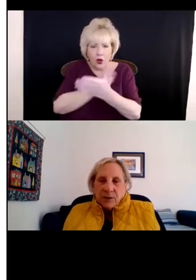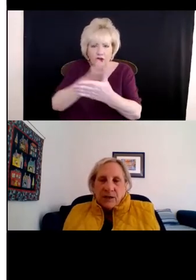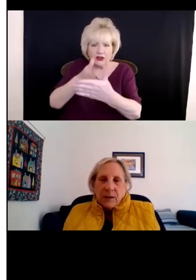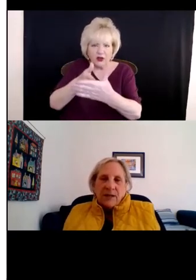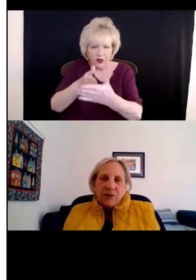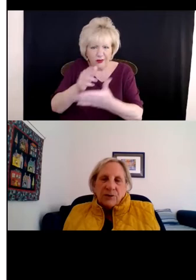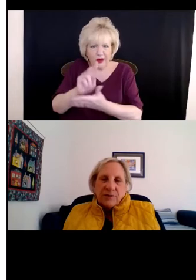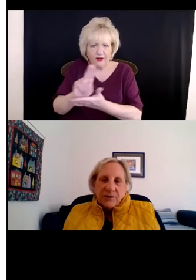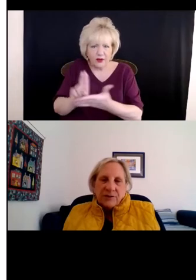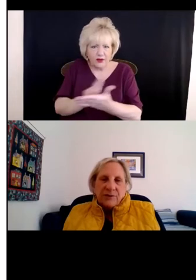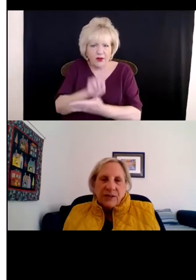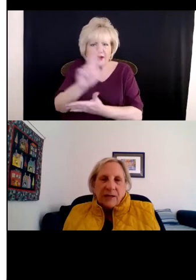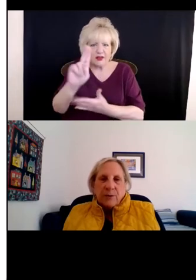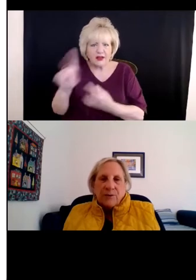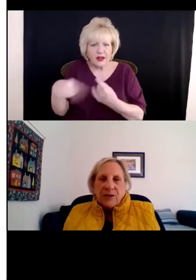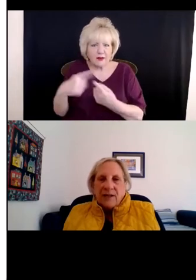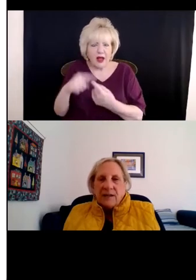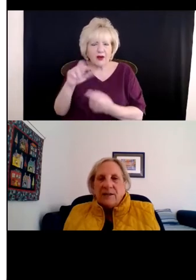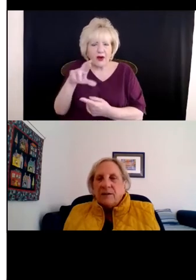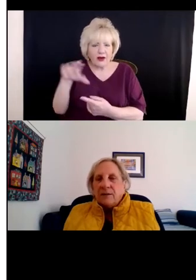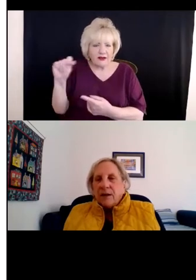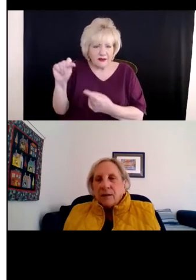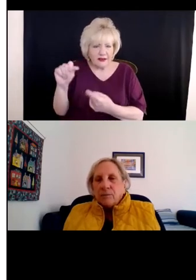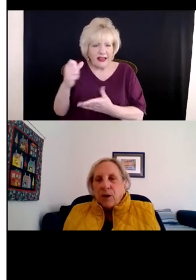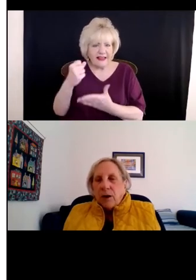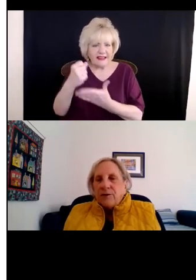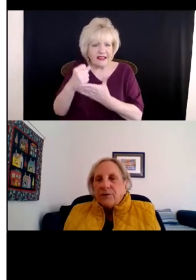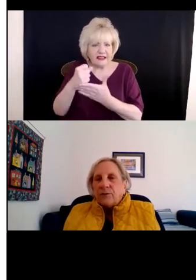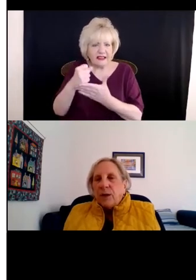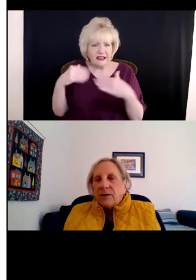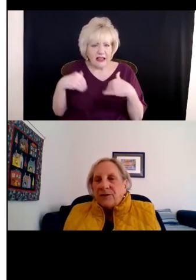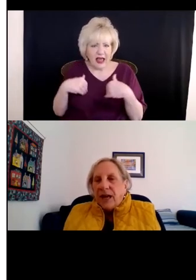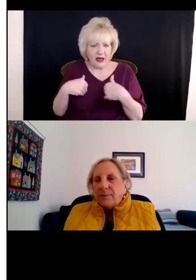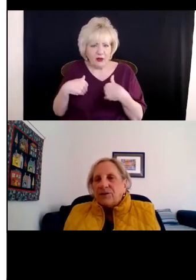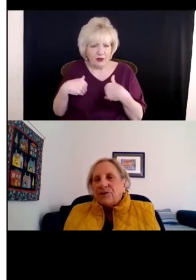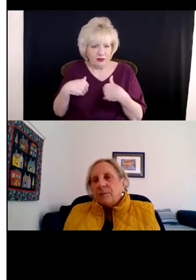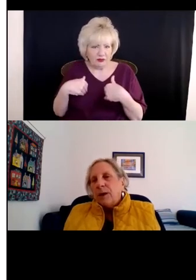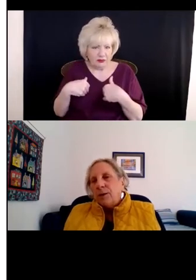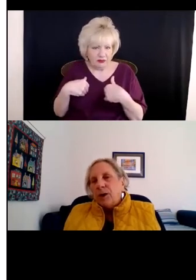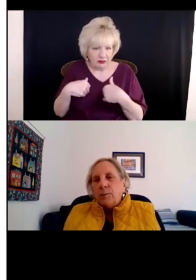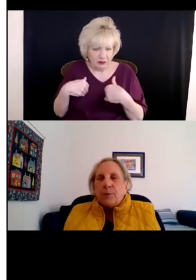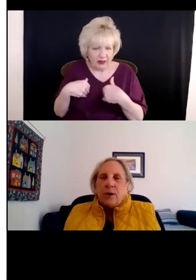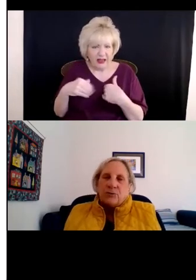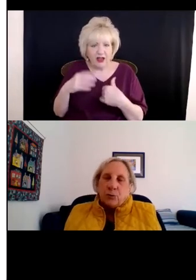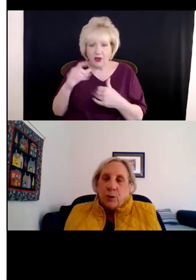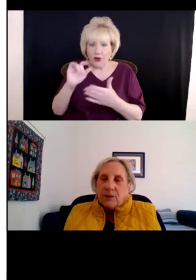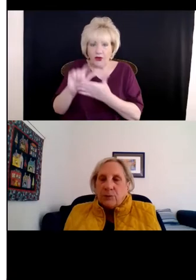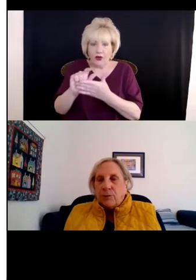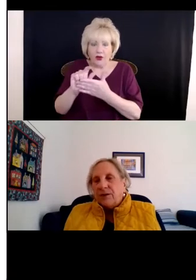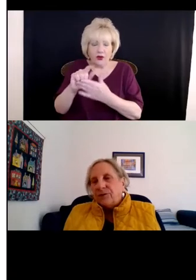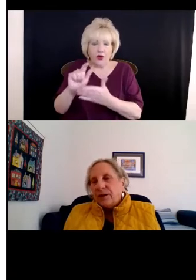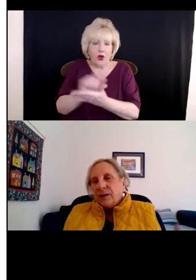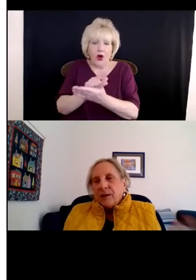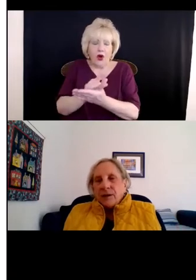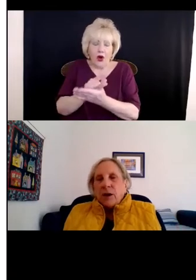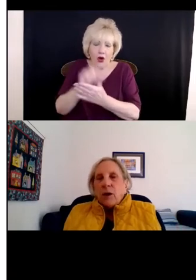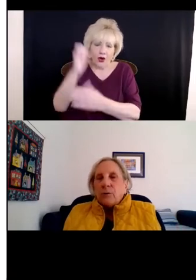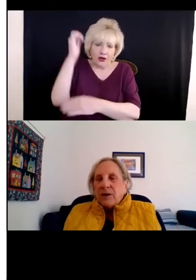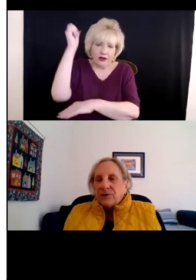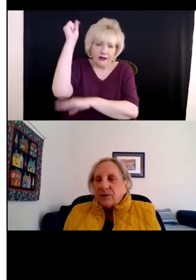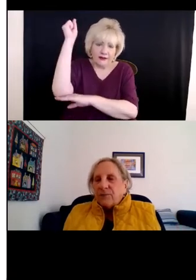a reasonable accommodation assistance animal setting. And the law on this is well established. Mobile home parks, dormitories,